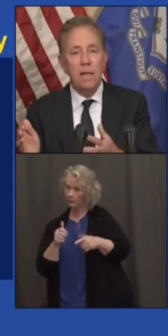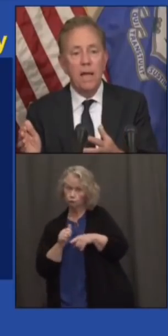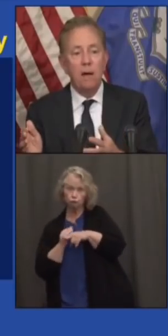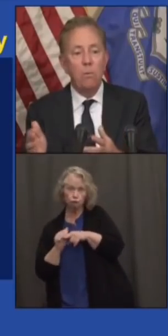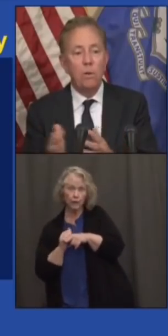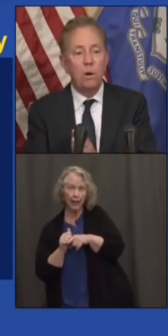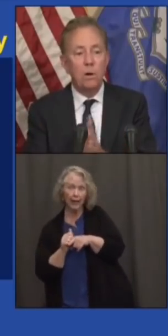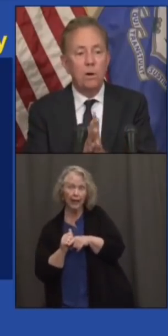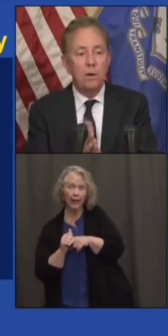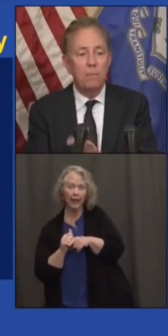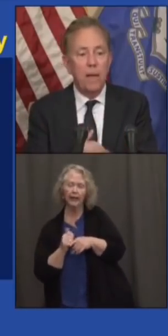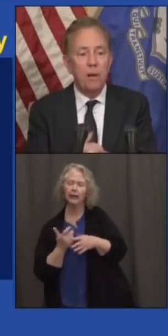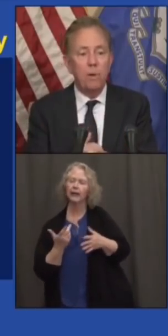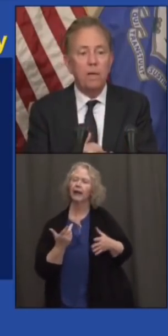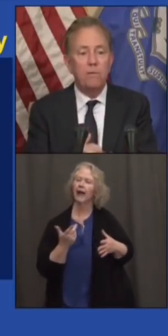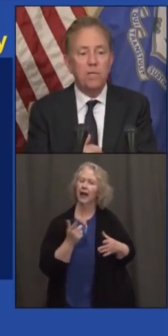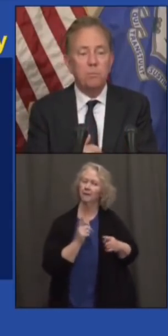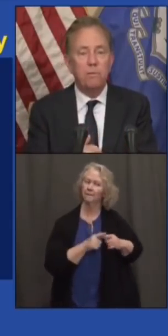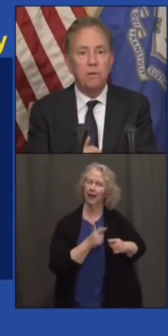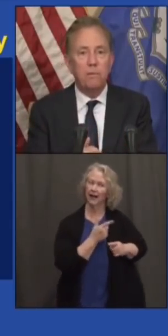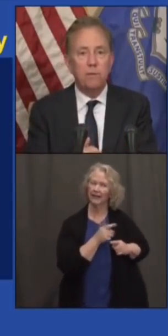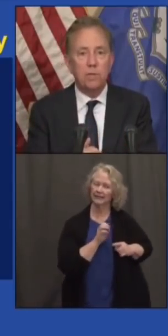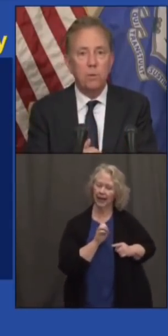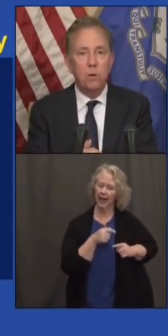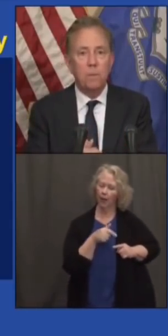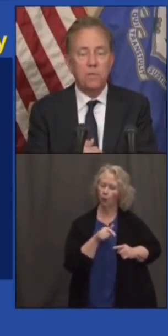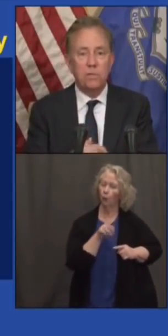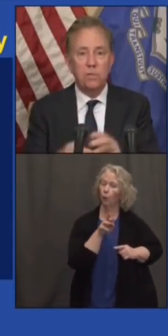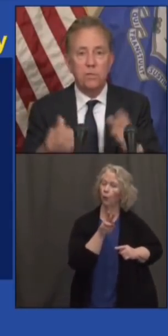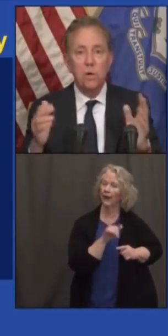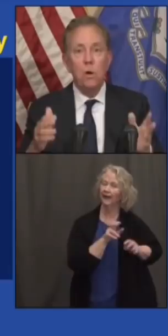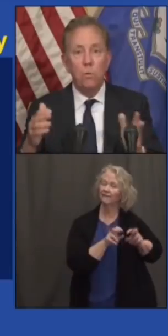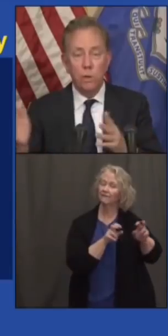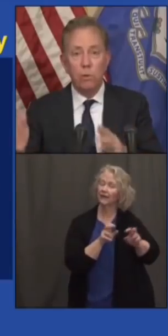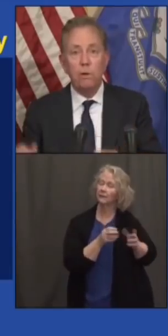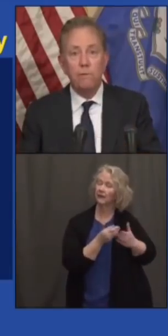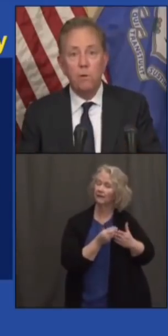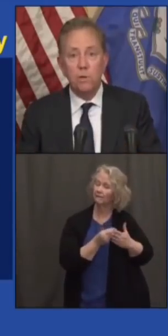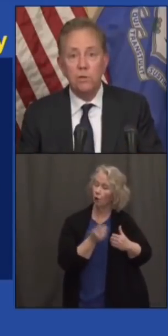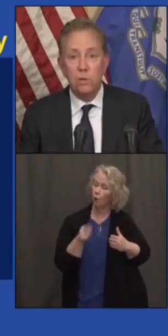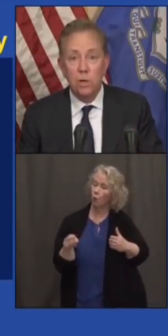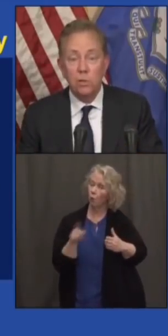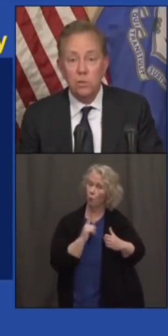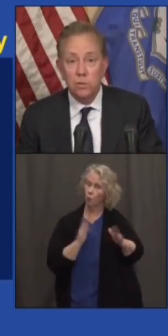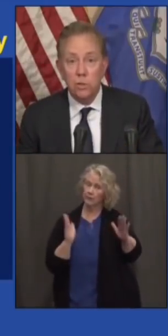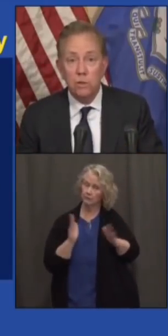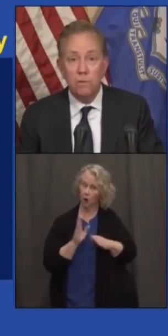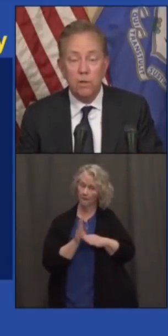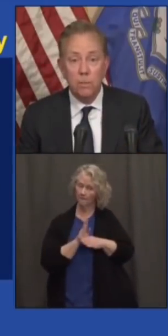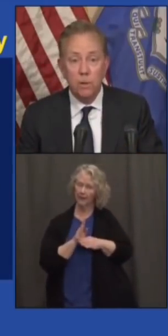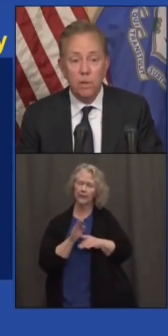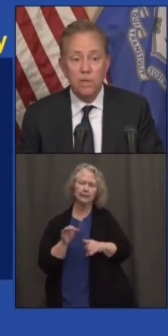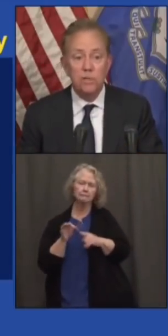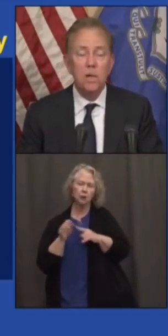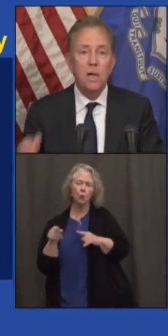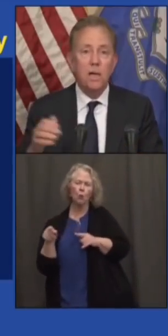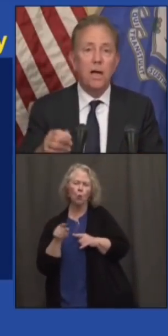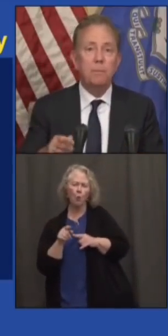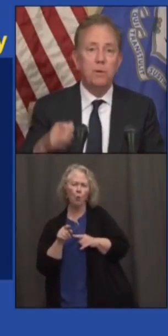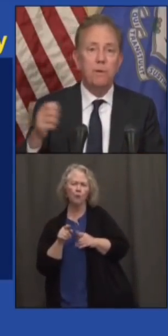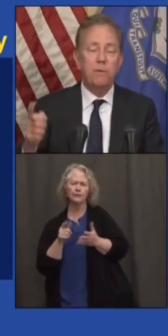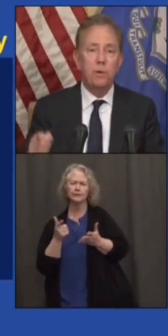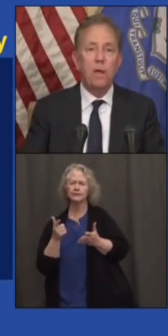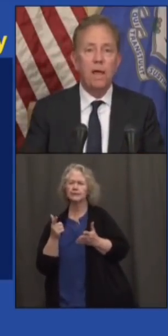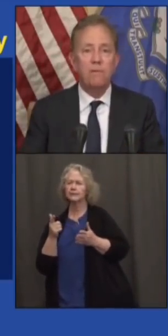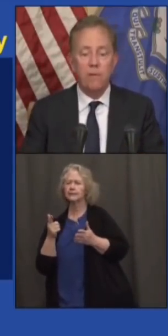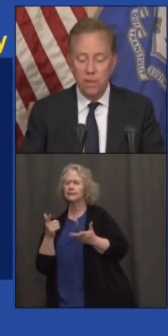And now with our equity investment fund for small businesses with a real focus on underserved communities, an